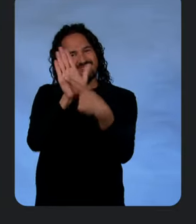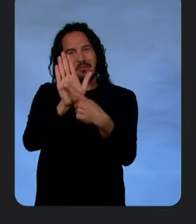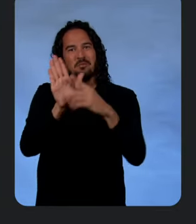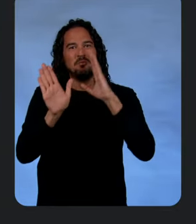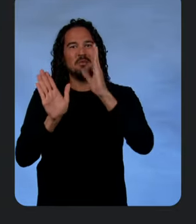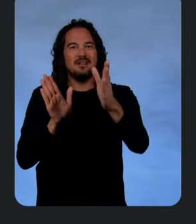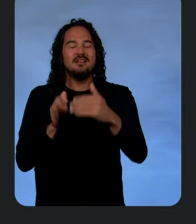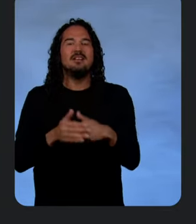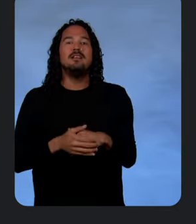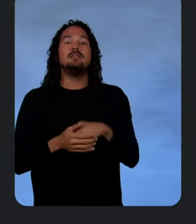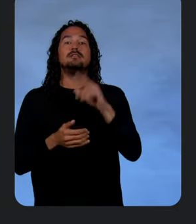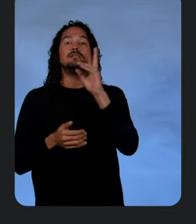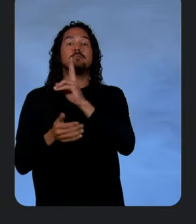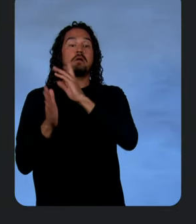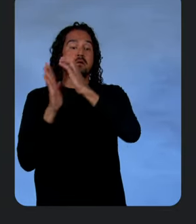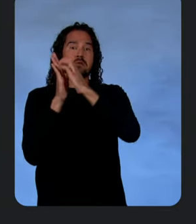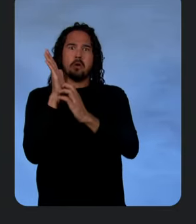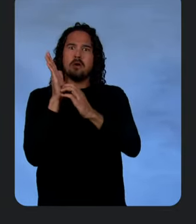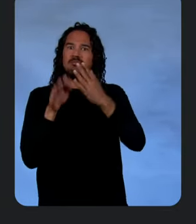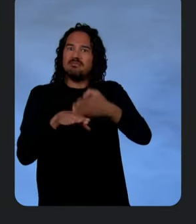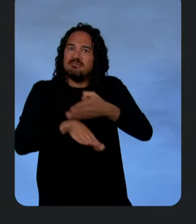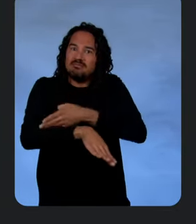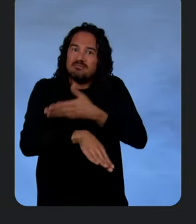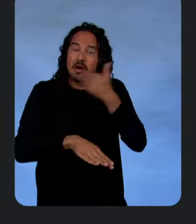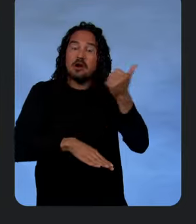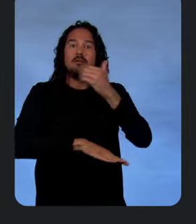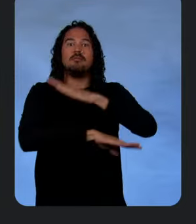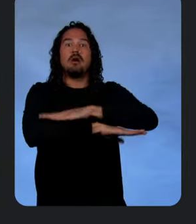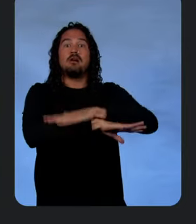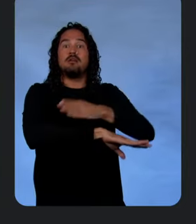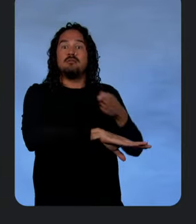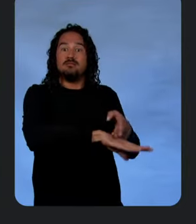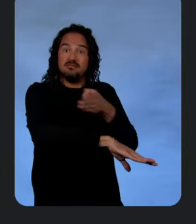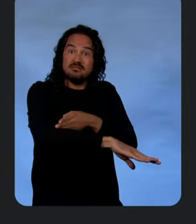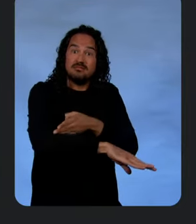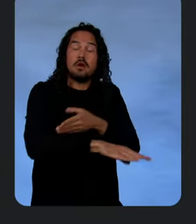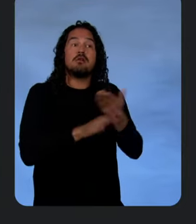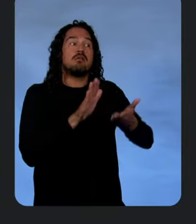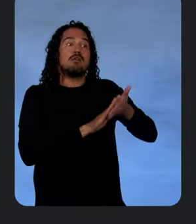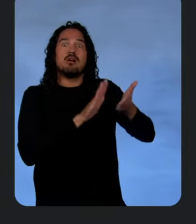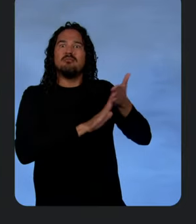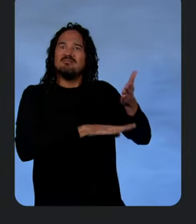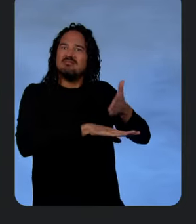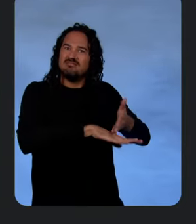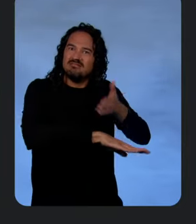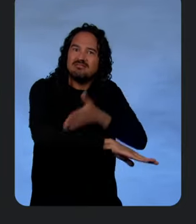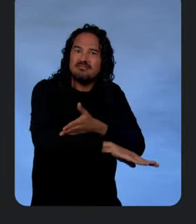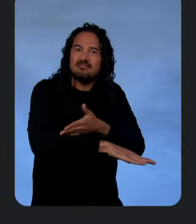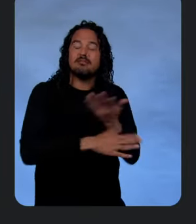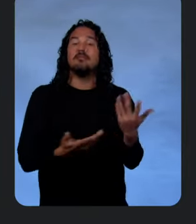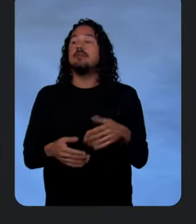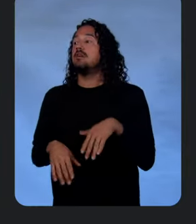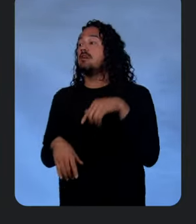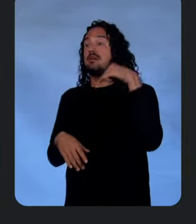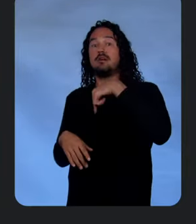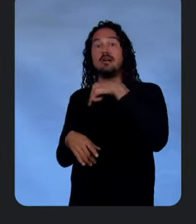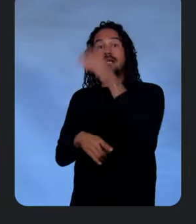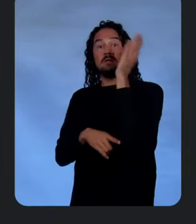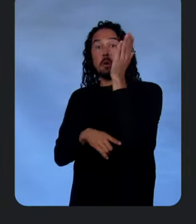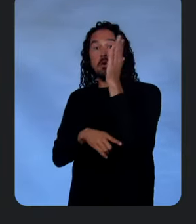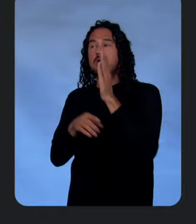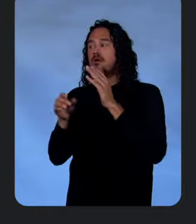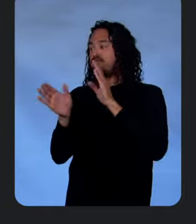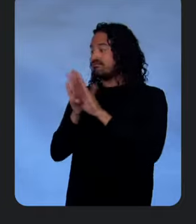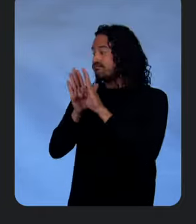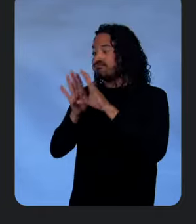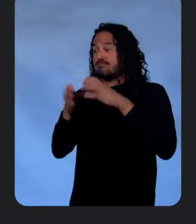coding better, we're going to show you how it makes platforms better, and we're going to show you how you make ops better. This next developer keynote is made by developers for